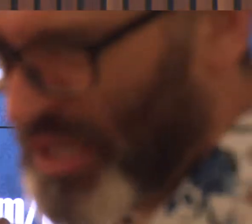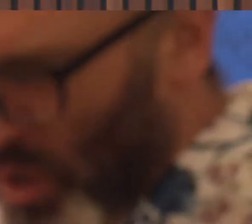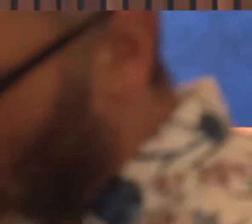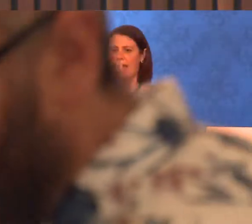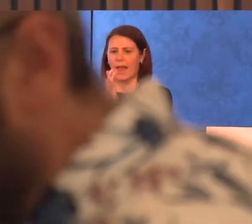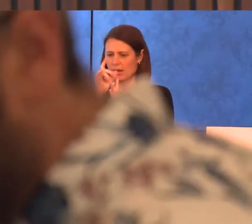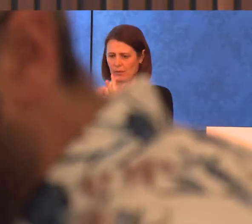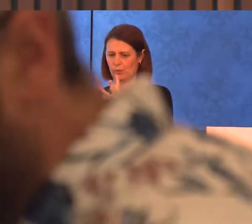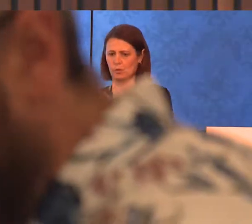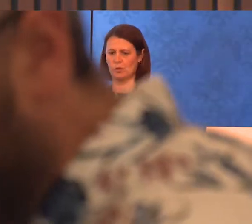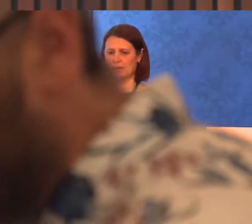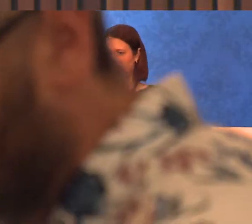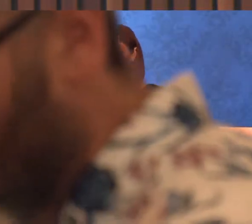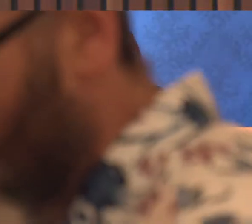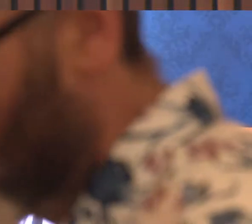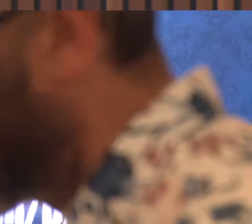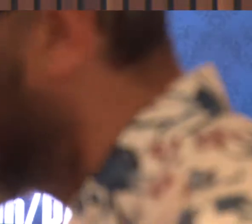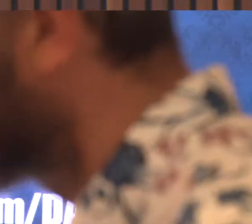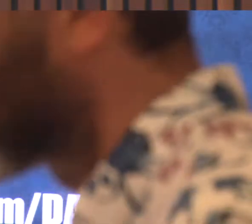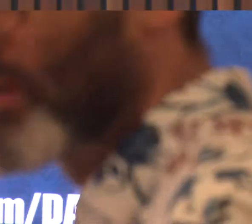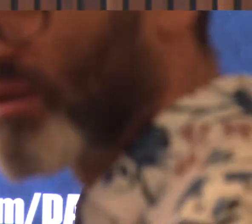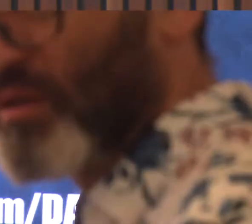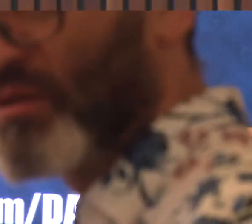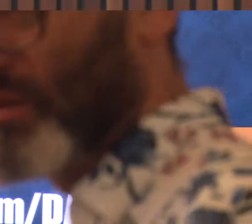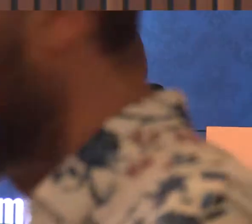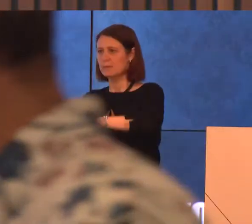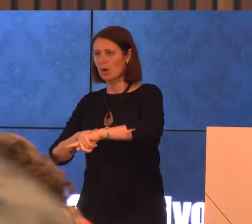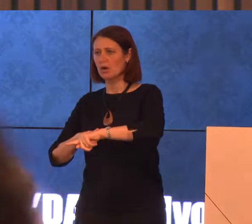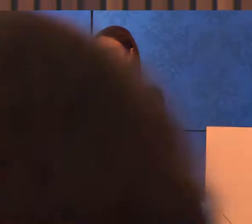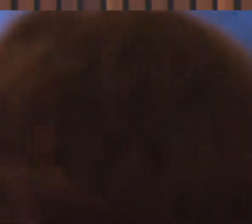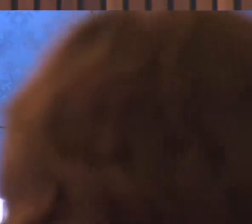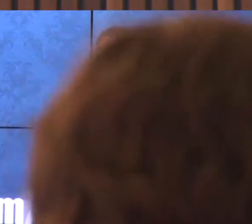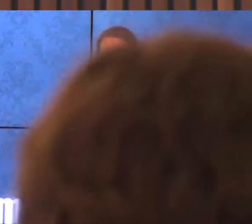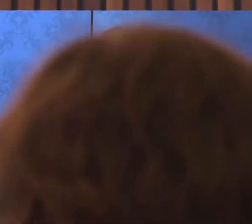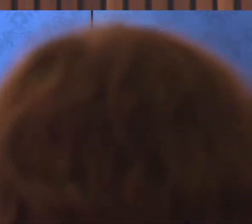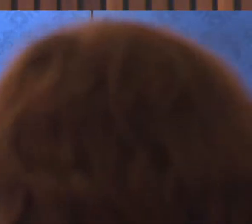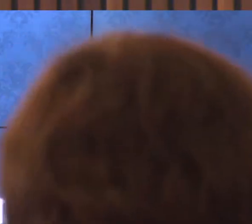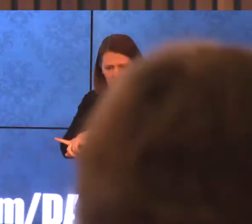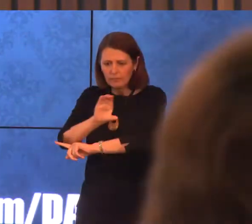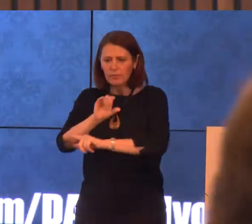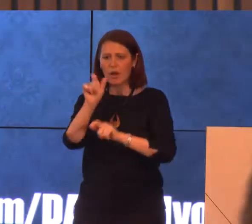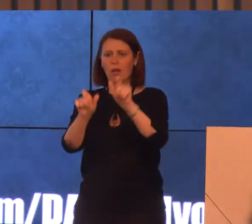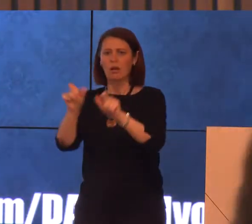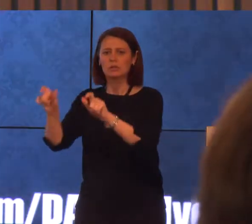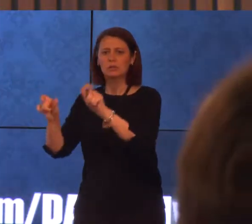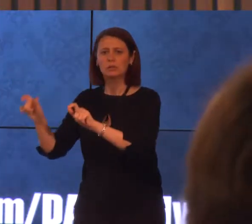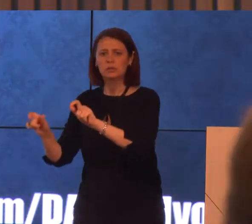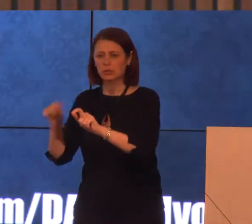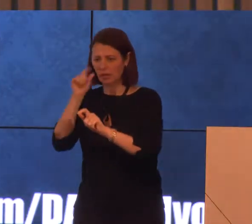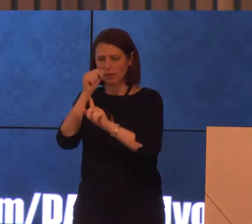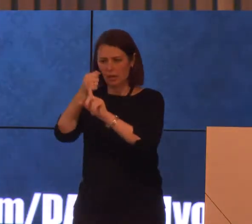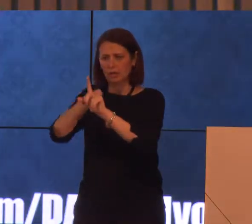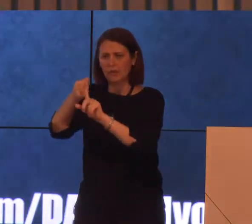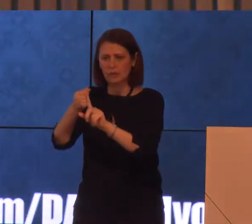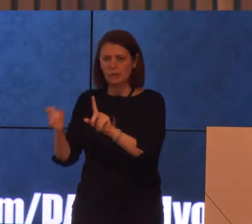we do this more efficiently, while at the same time empowering our clients to effectively advocate